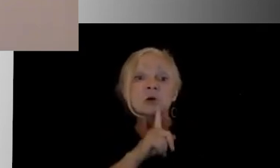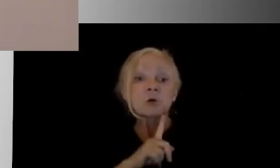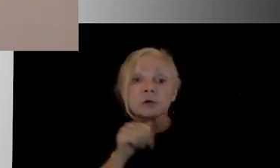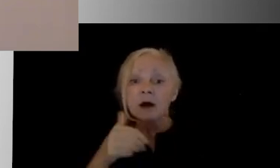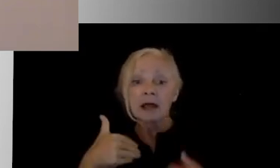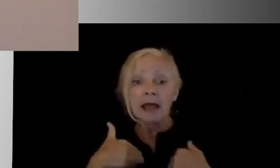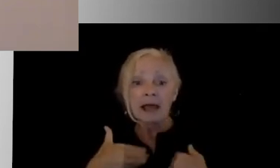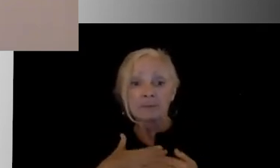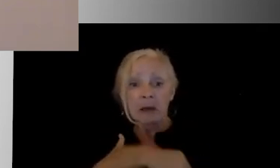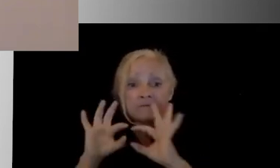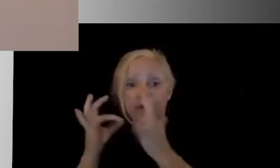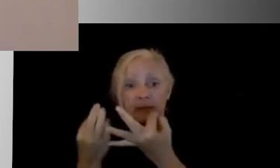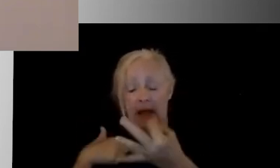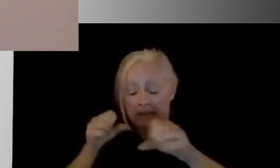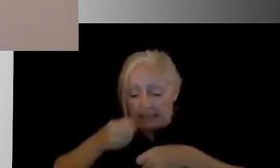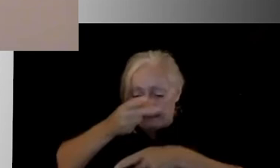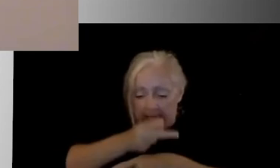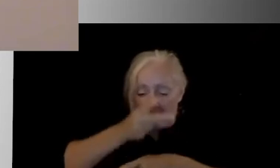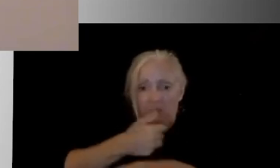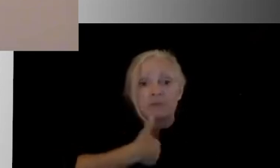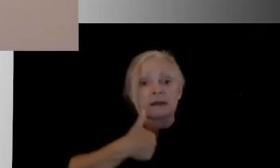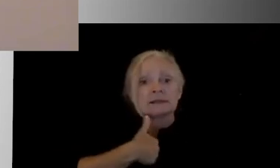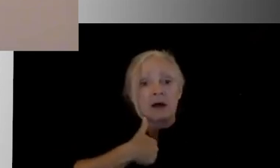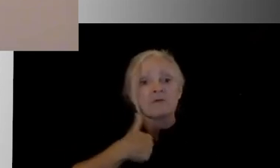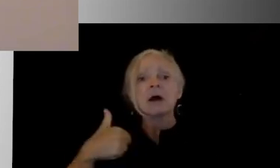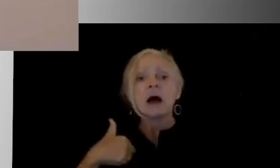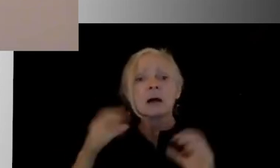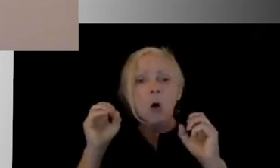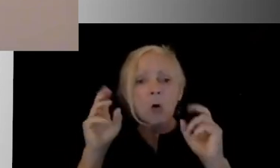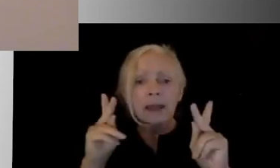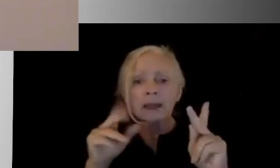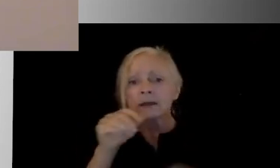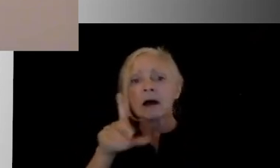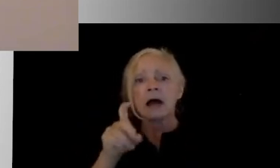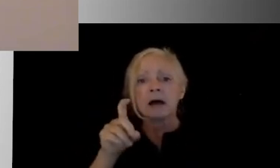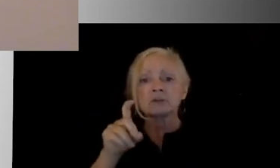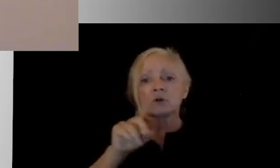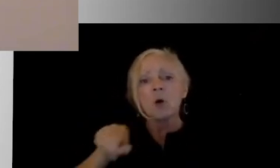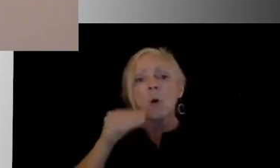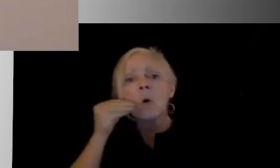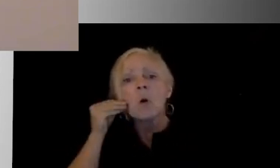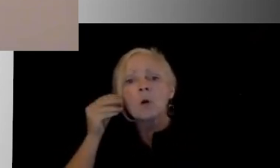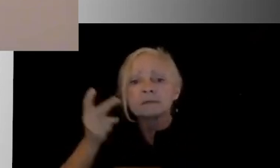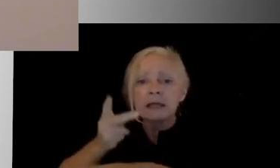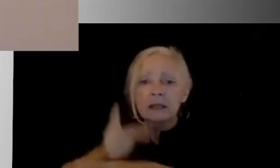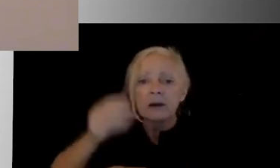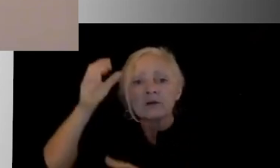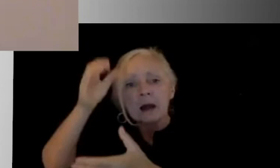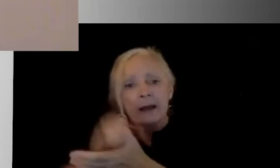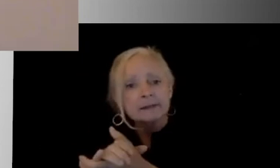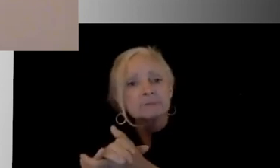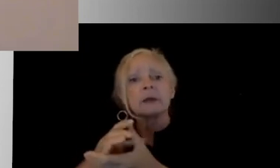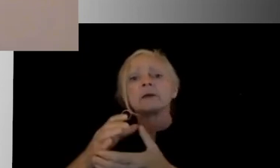if I can do what I need to do and be there for my students, like, I'm okay. I don't have to come home and worry about children or spouse or my parents. So,